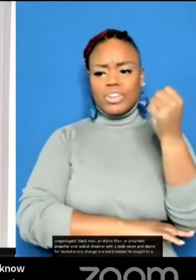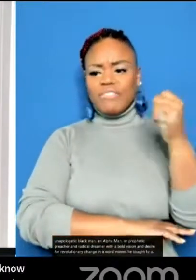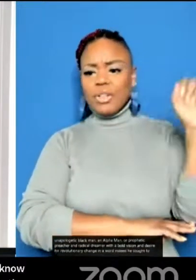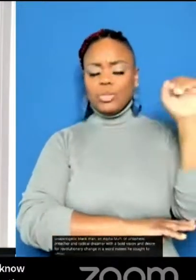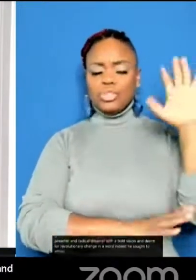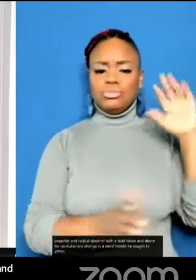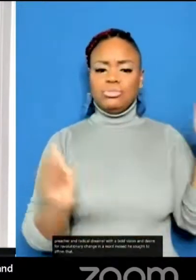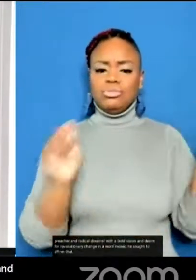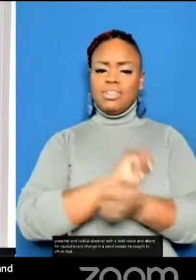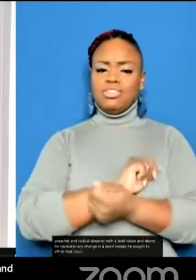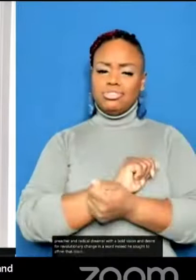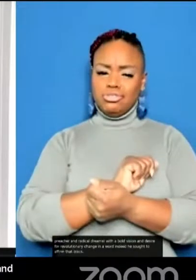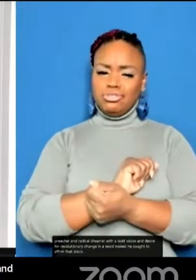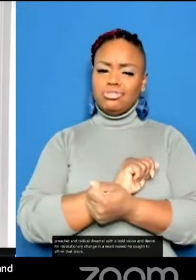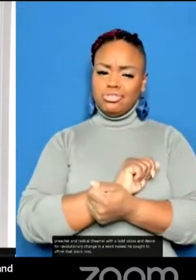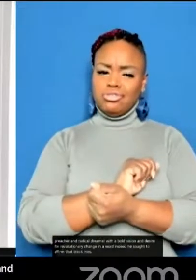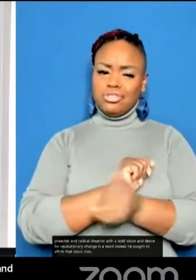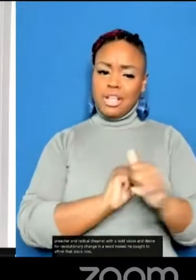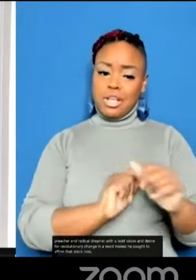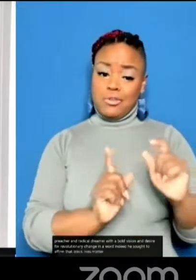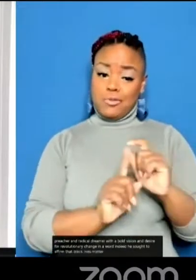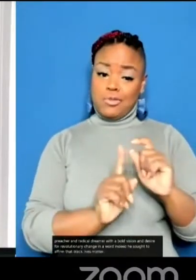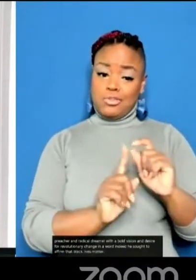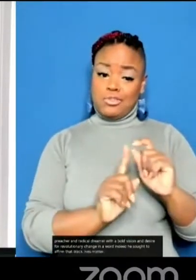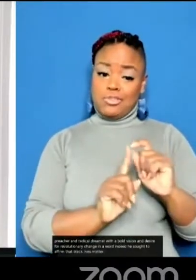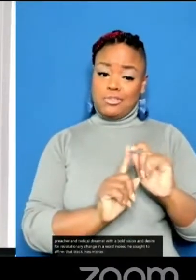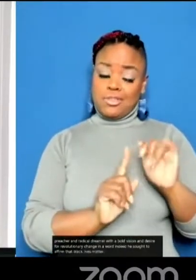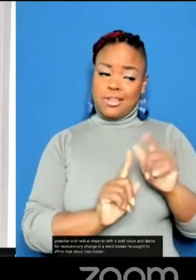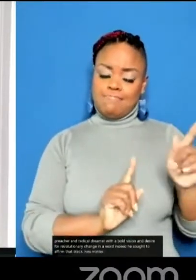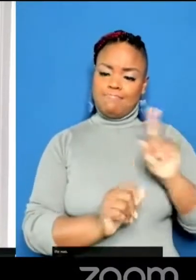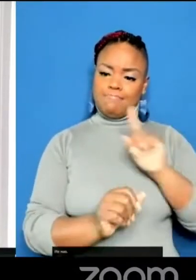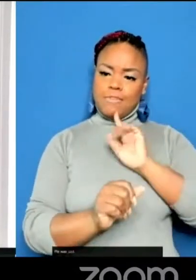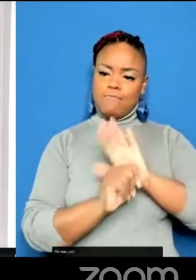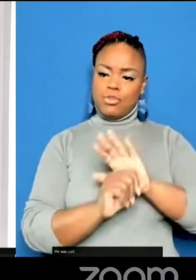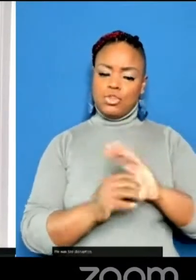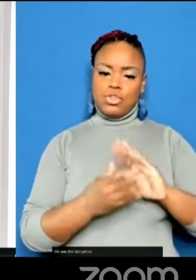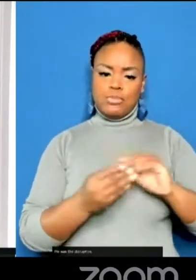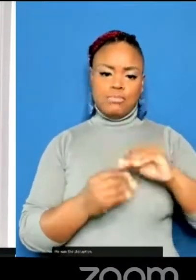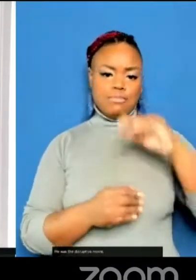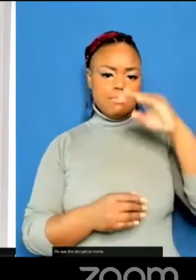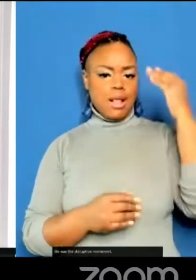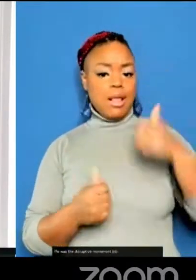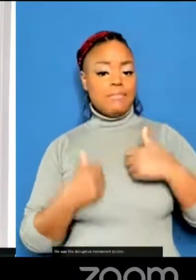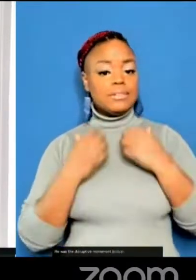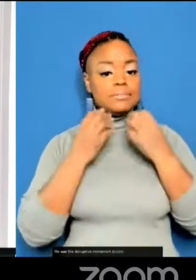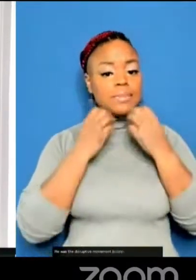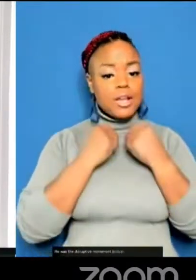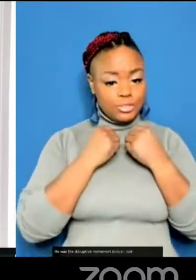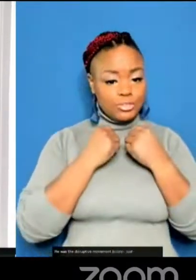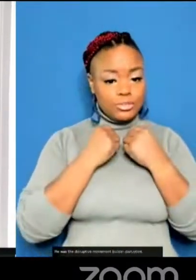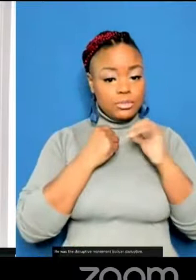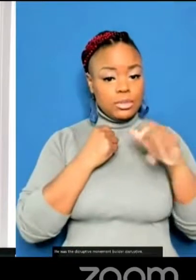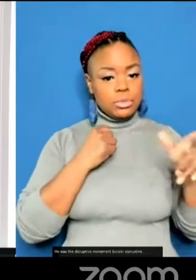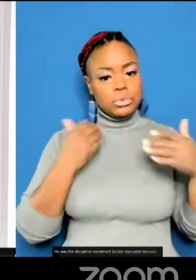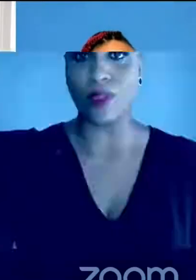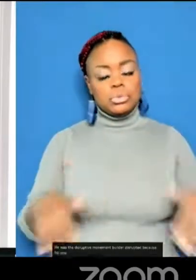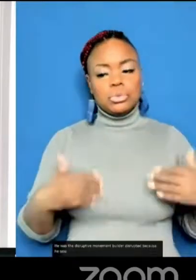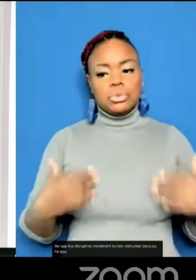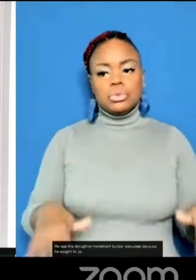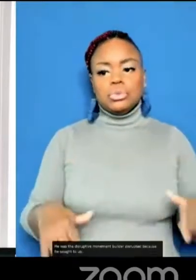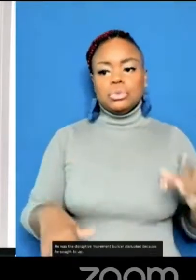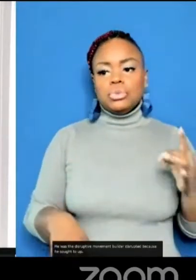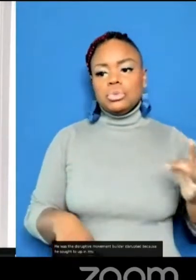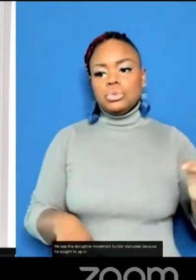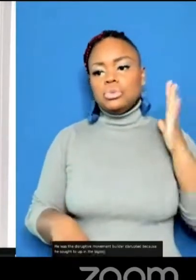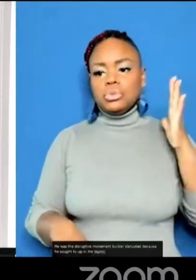that black lives matter. He was a disruptive movement builder. Disruptive because he sought to upend